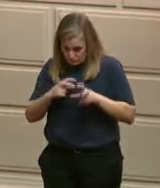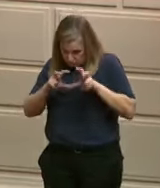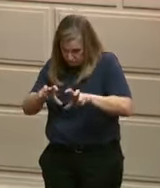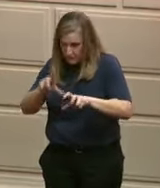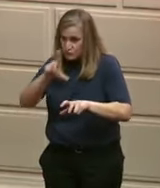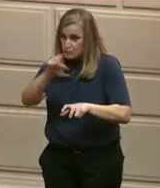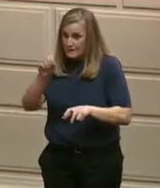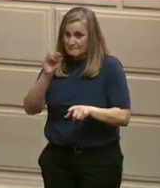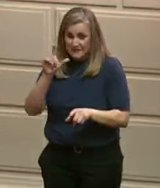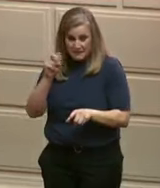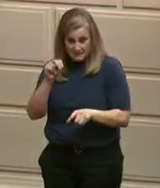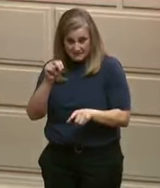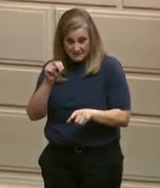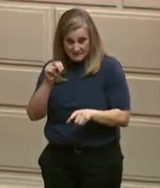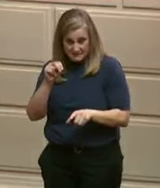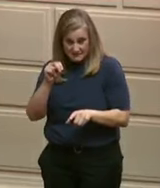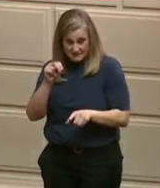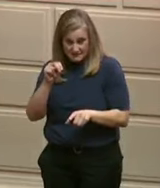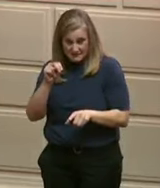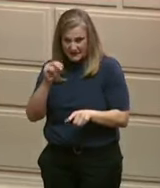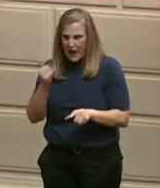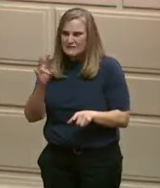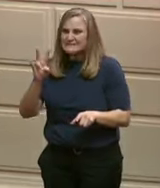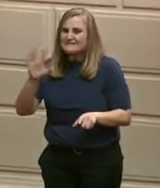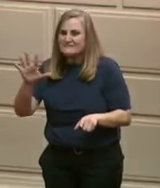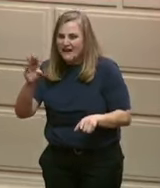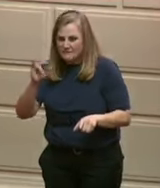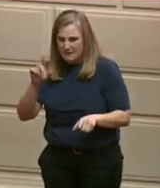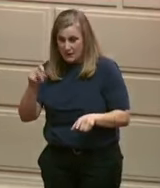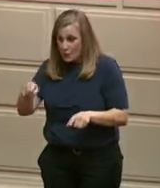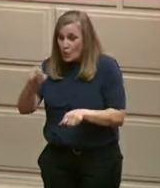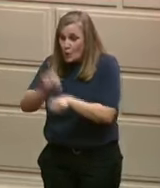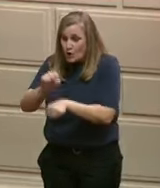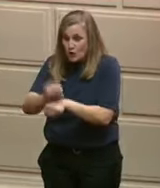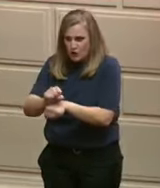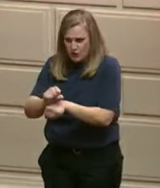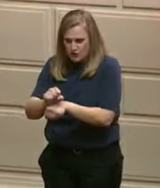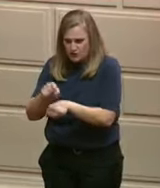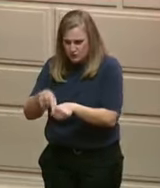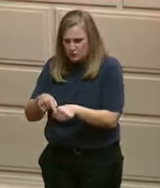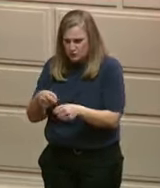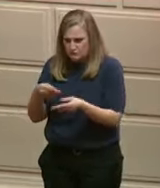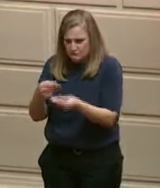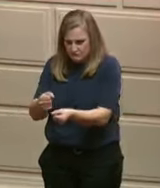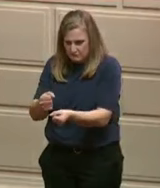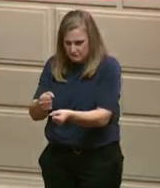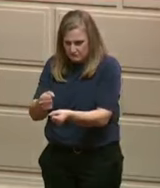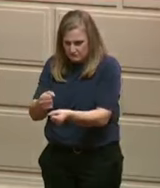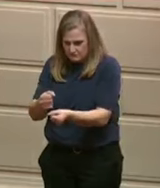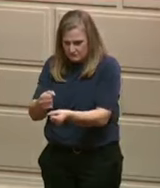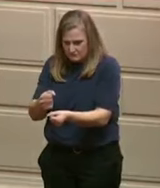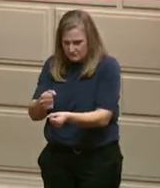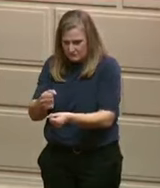million of local work. 622 total projects representing